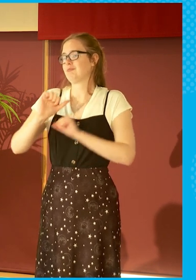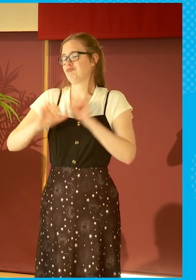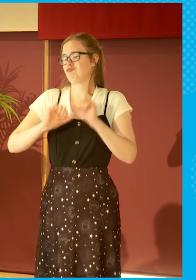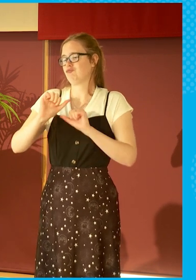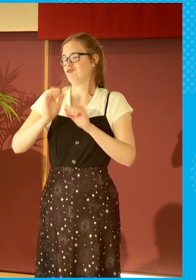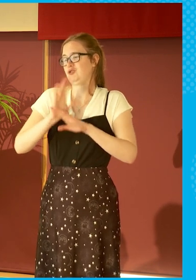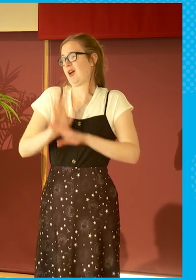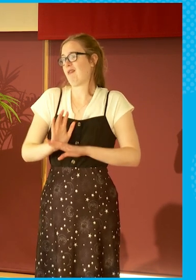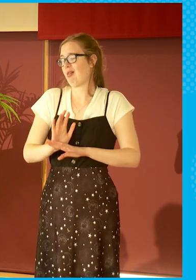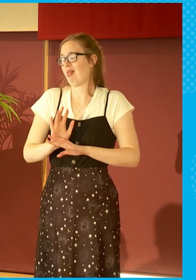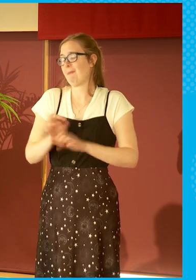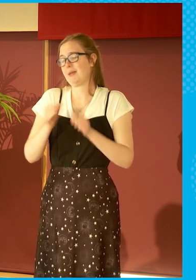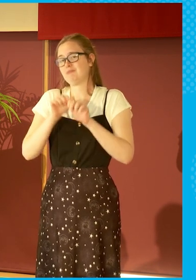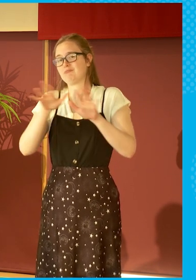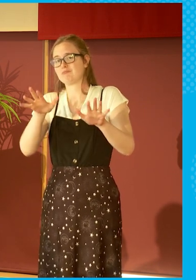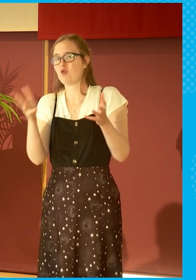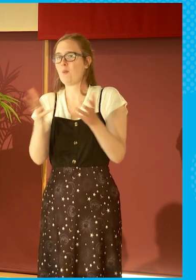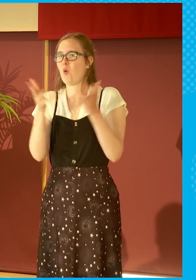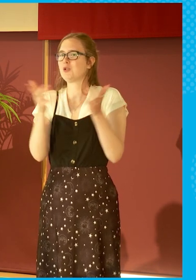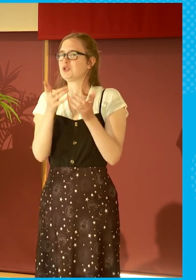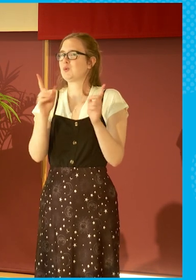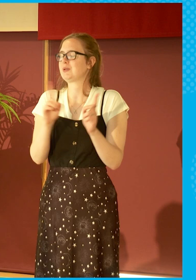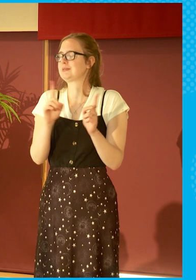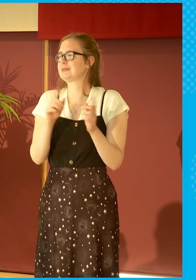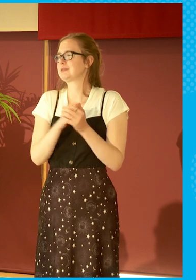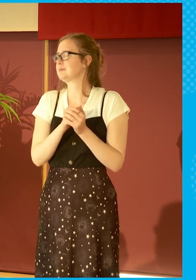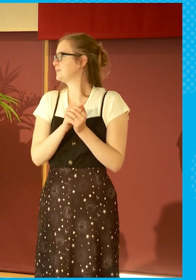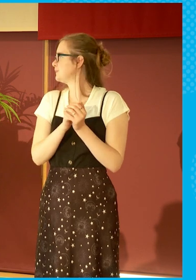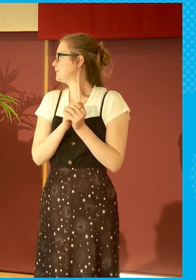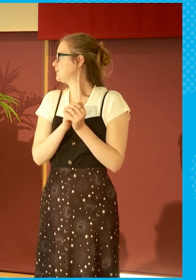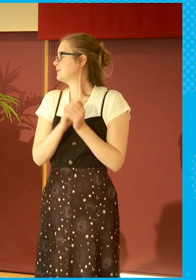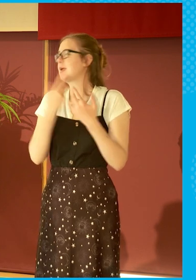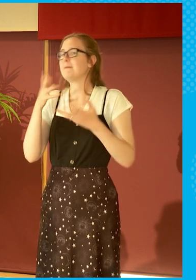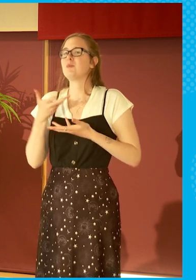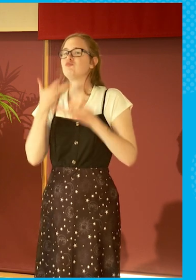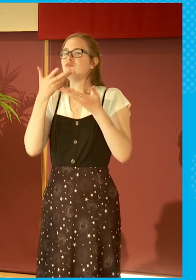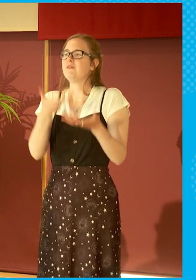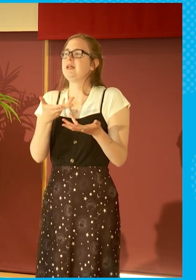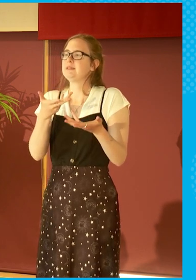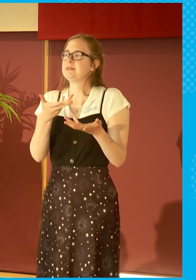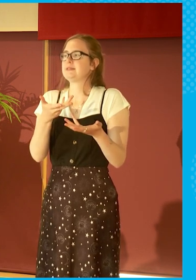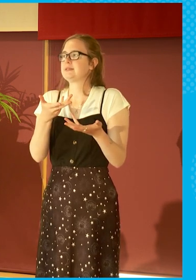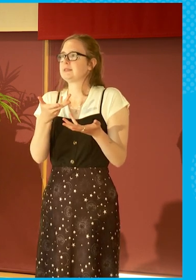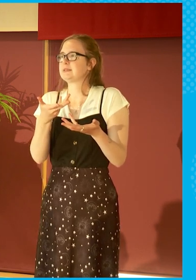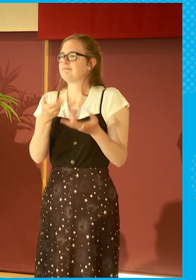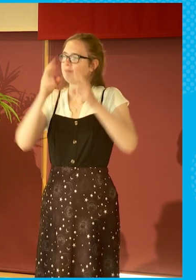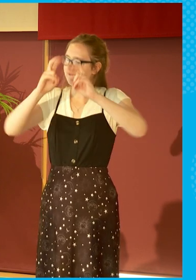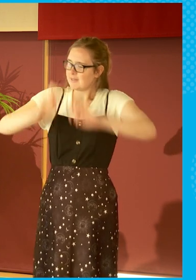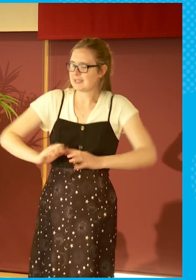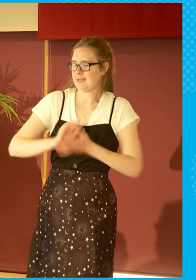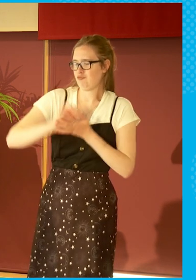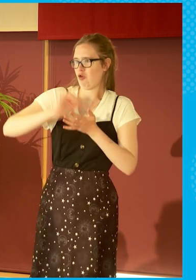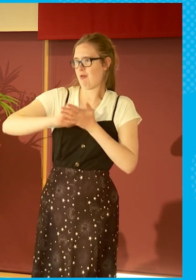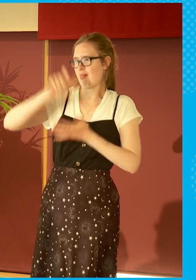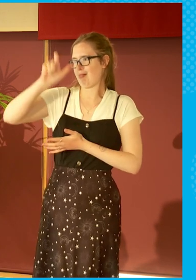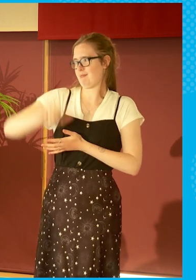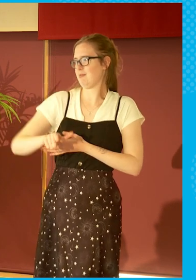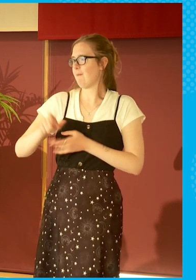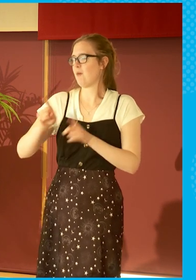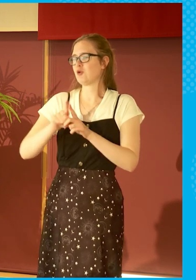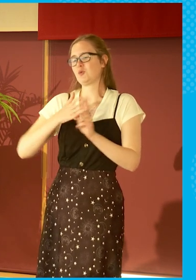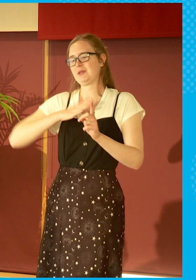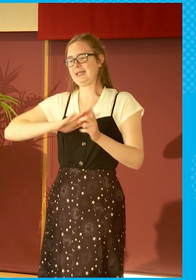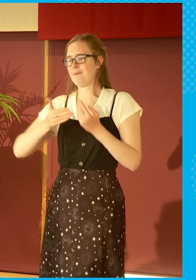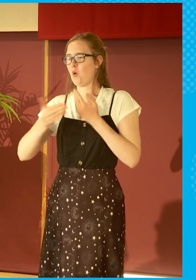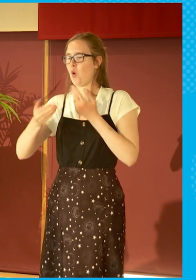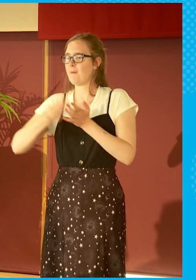what that show is doing is, it's providing investigative journalism, but maybe we need to put a little bit